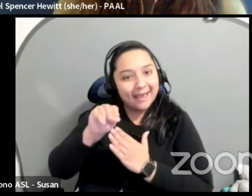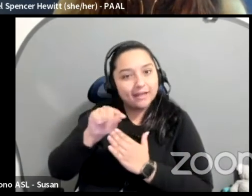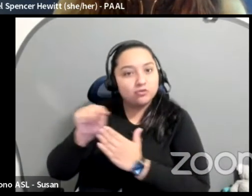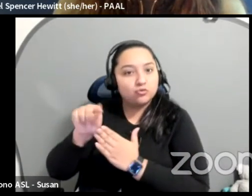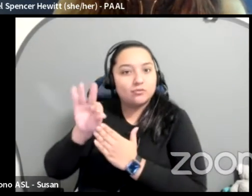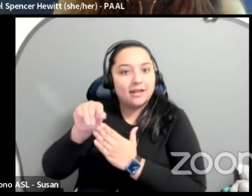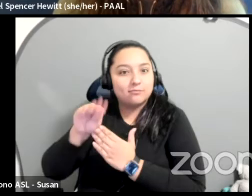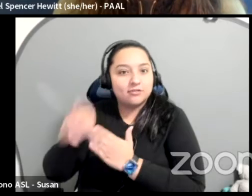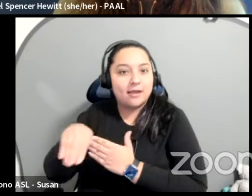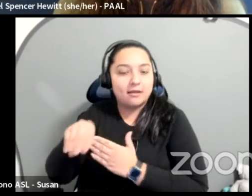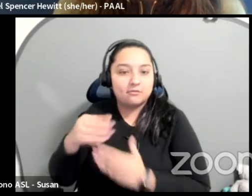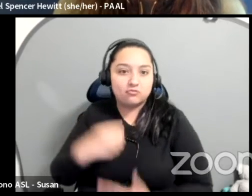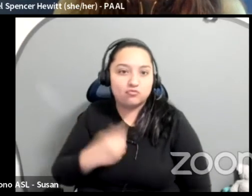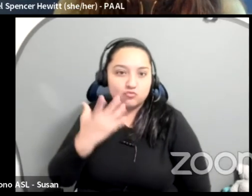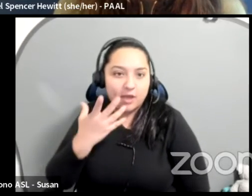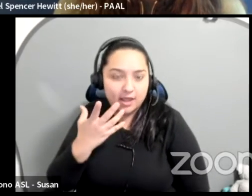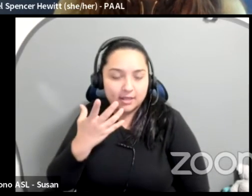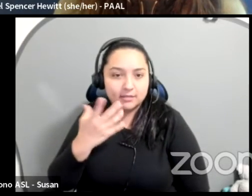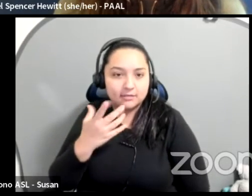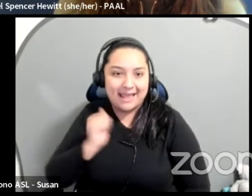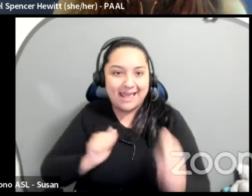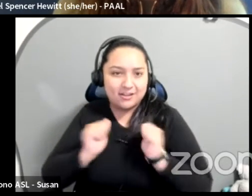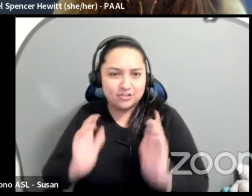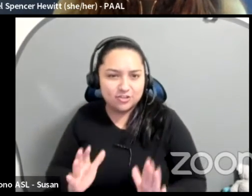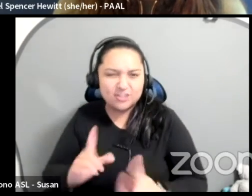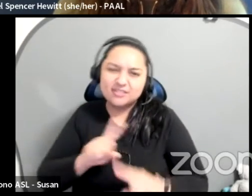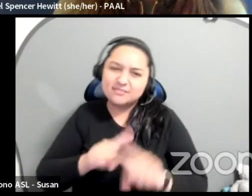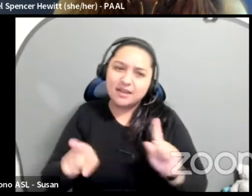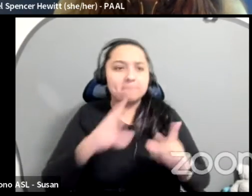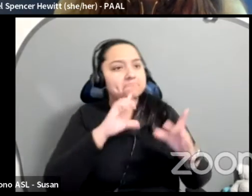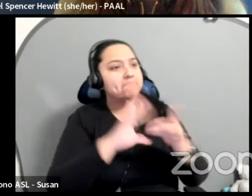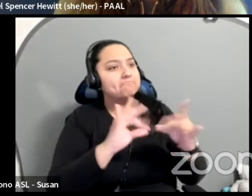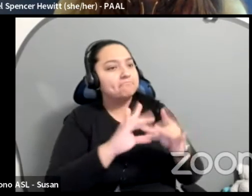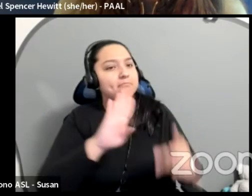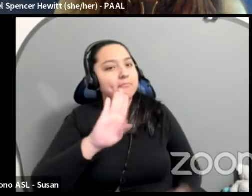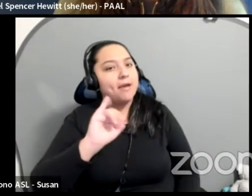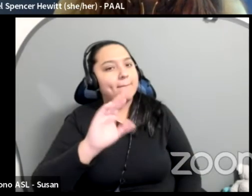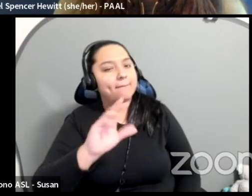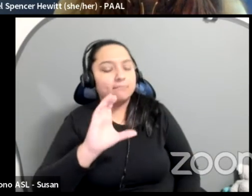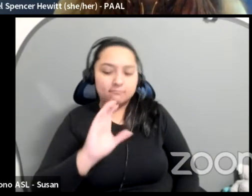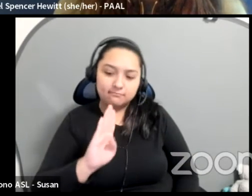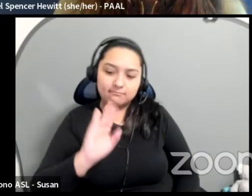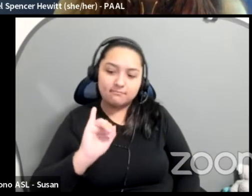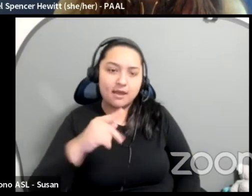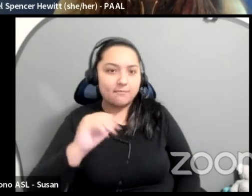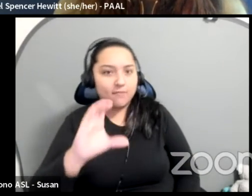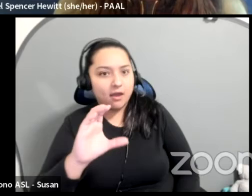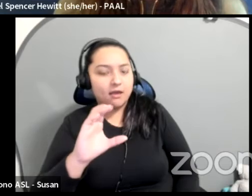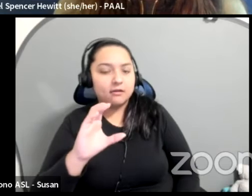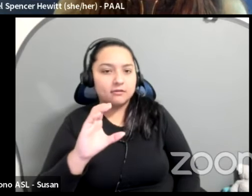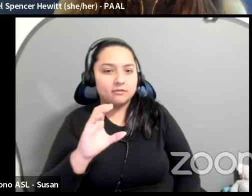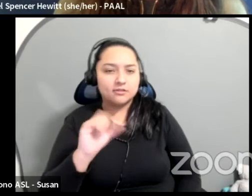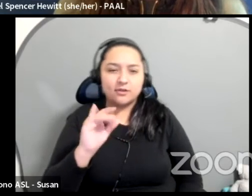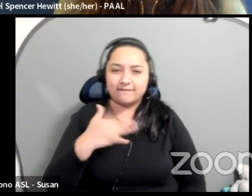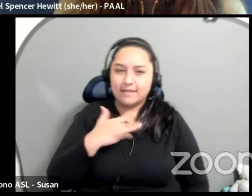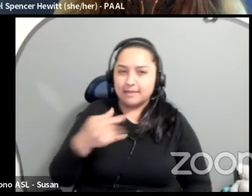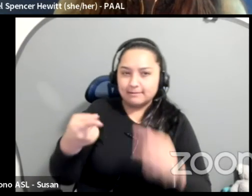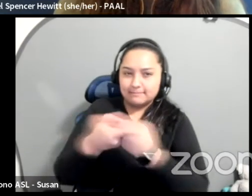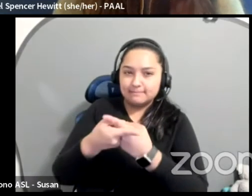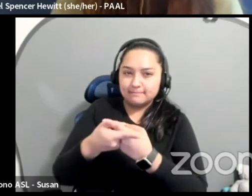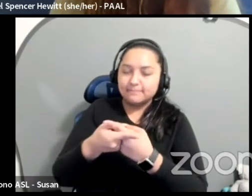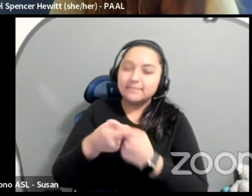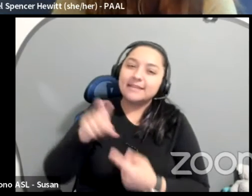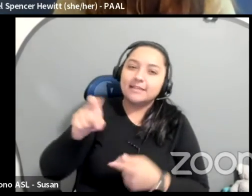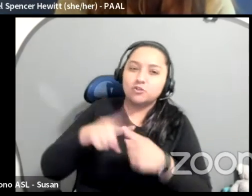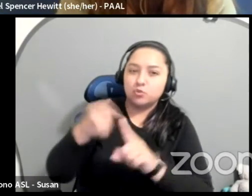statement saying that you're supporting BIPOC creatives, right? So that for me is a place that you would be like, explain this discrepancy. So I